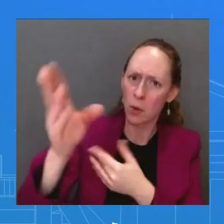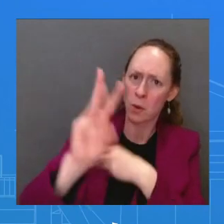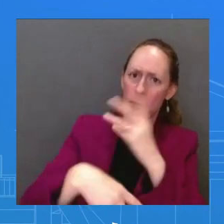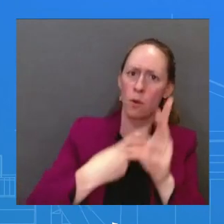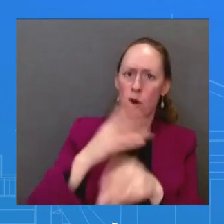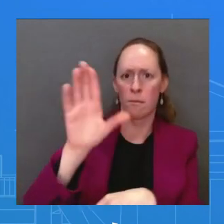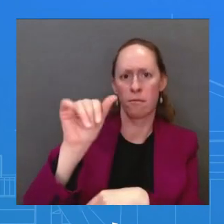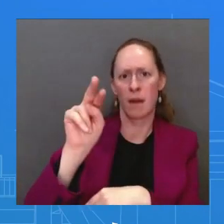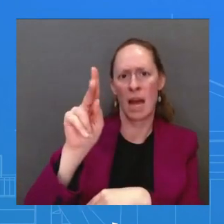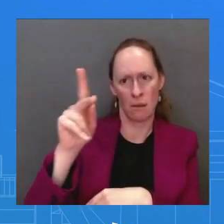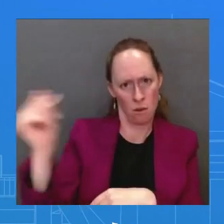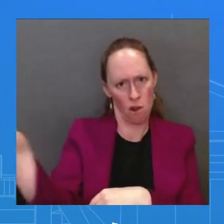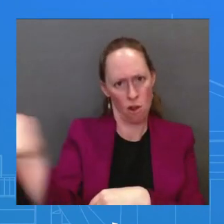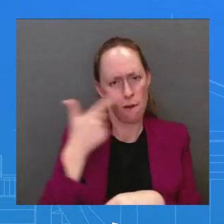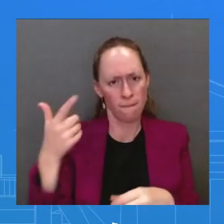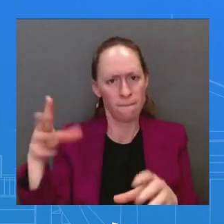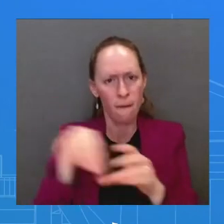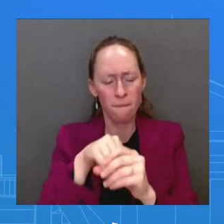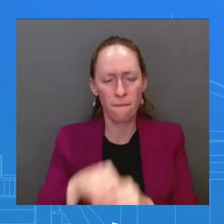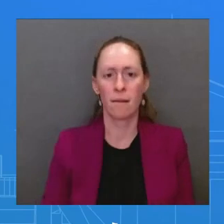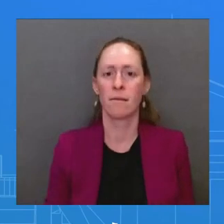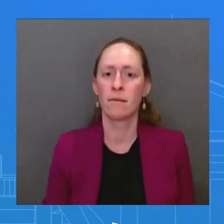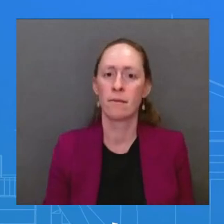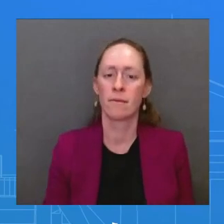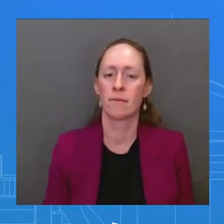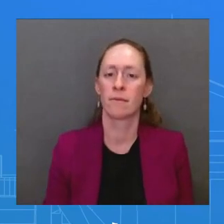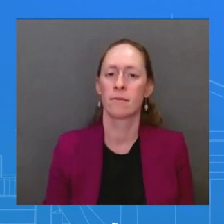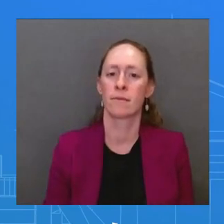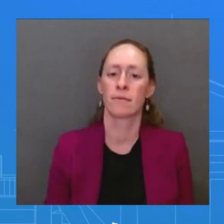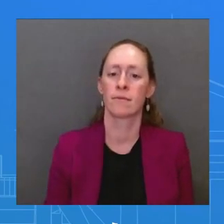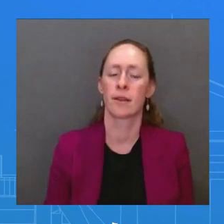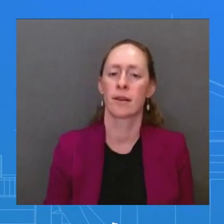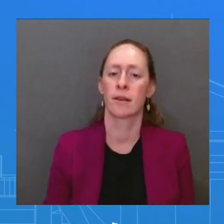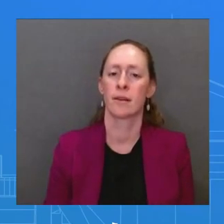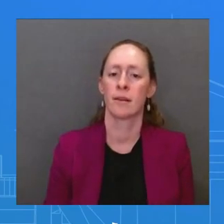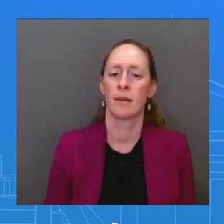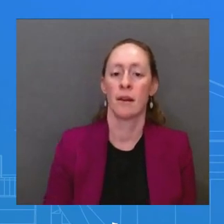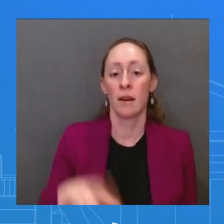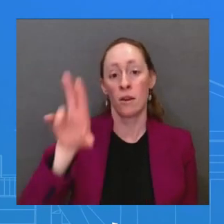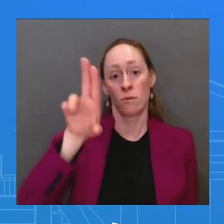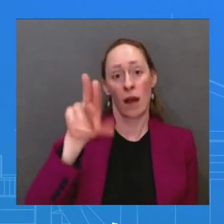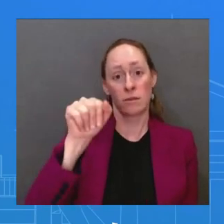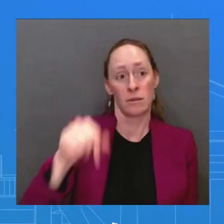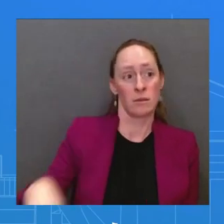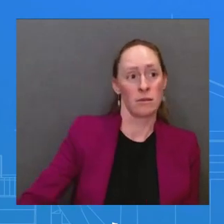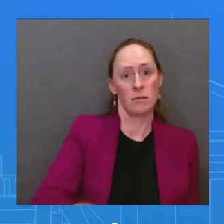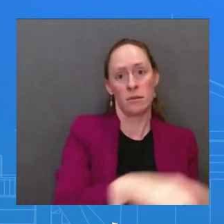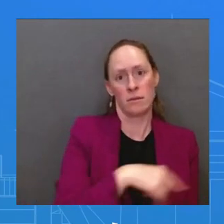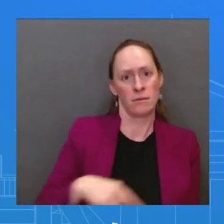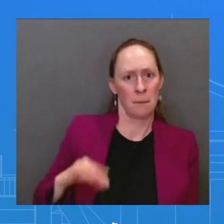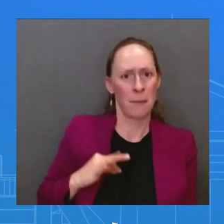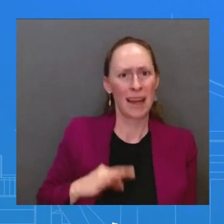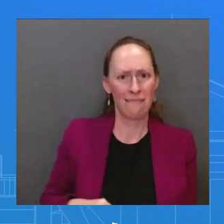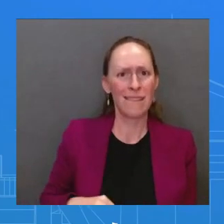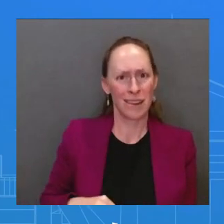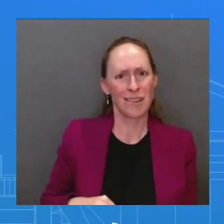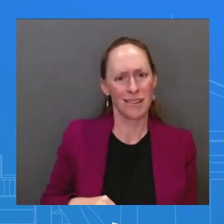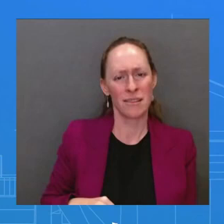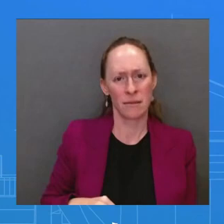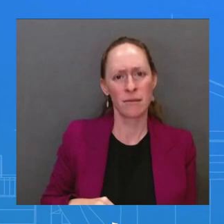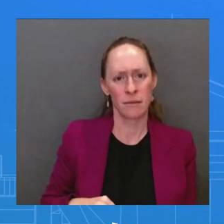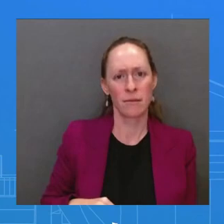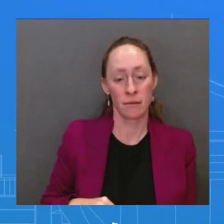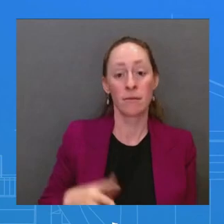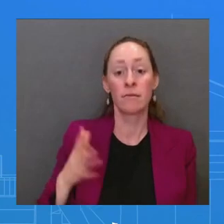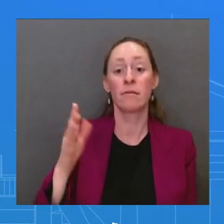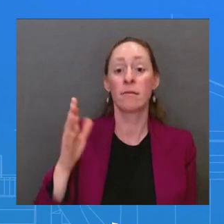would benefit from a more stable, more capable set of low- and middle-income countries being able to deal with their own problems with